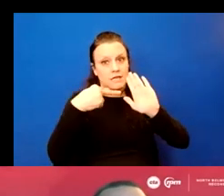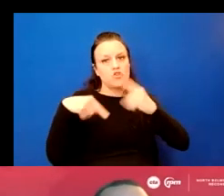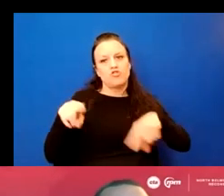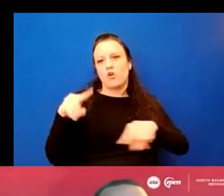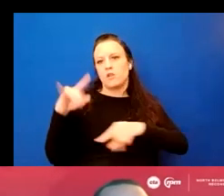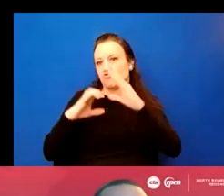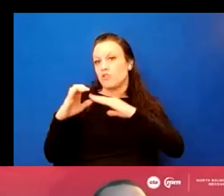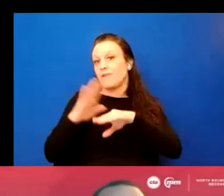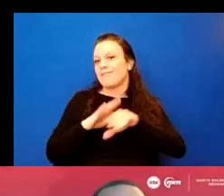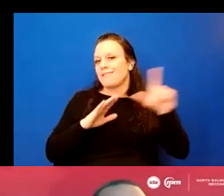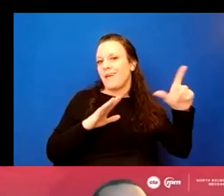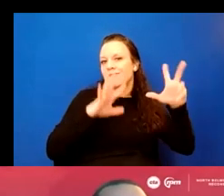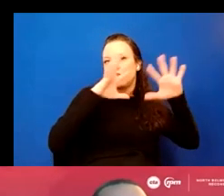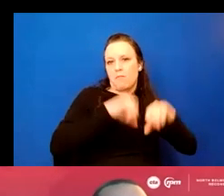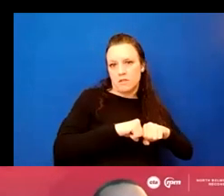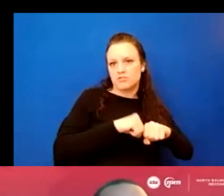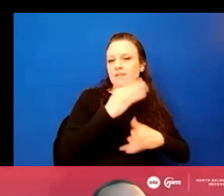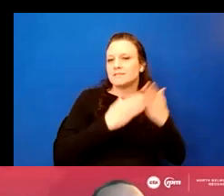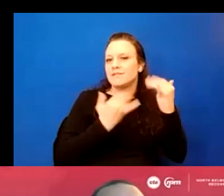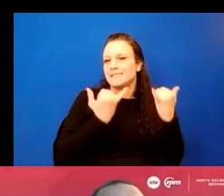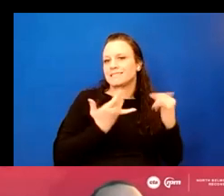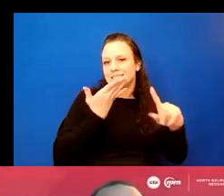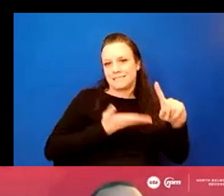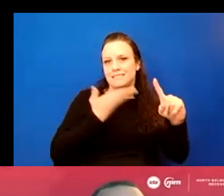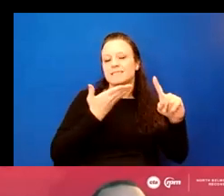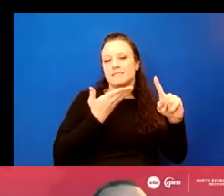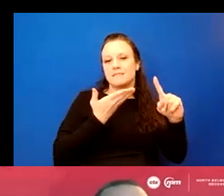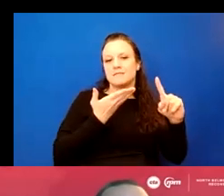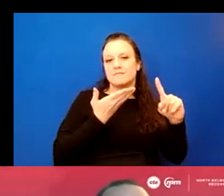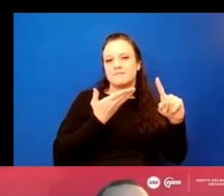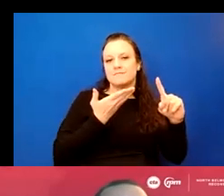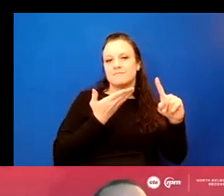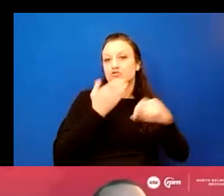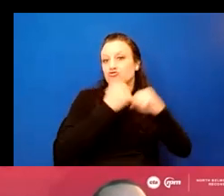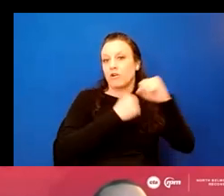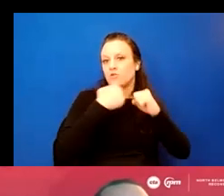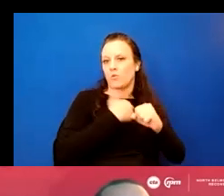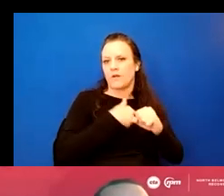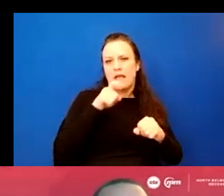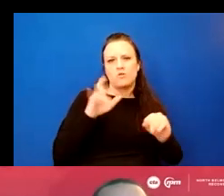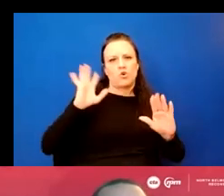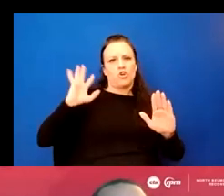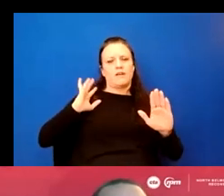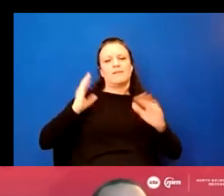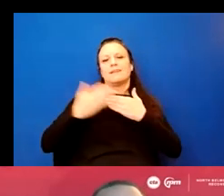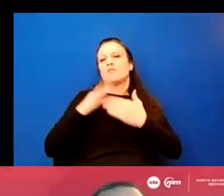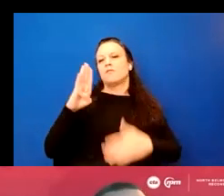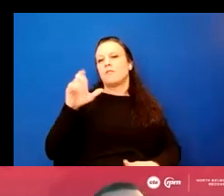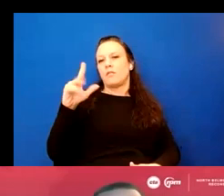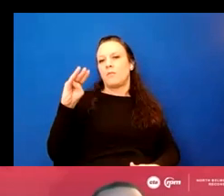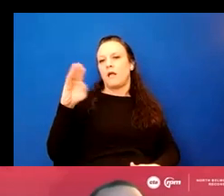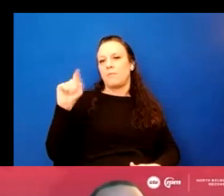On the left is a demolition of some of the existing, uh, structure we had to do earlier in the year down by the Belmont station.